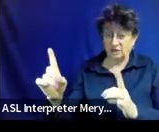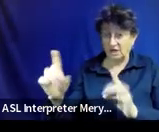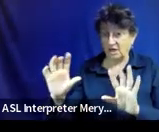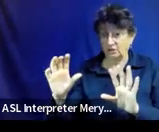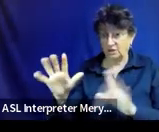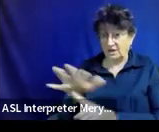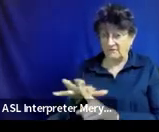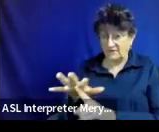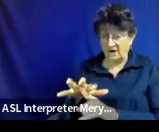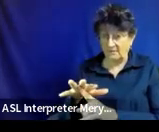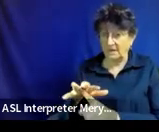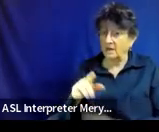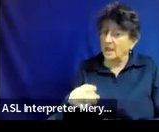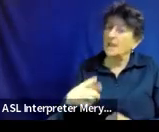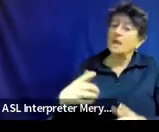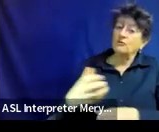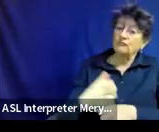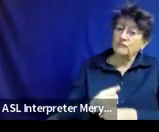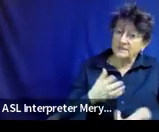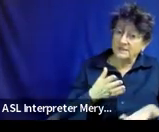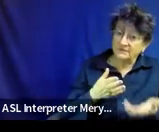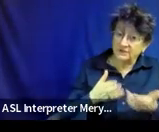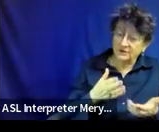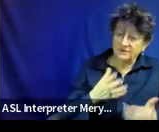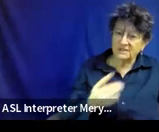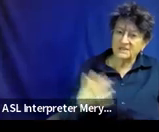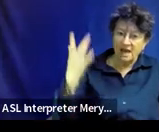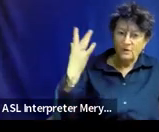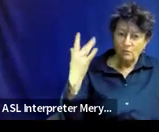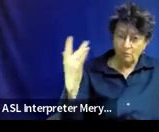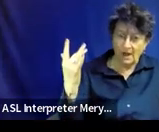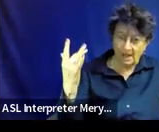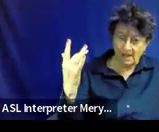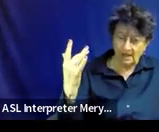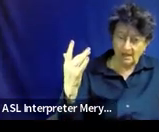why around that nature and severity of the disability.